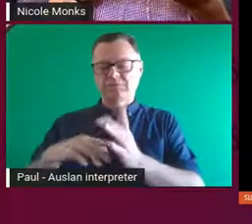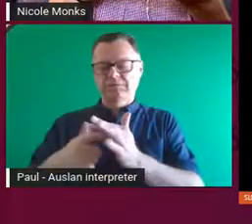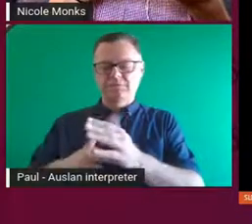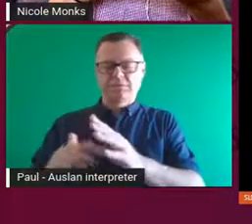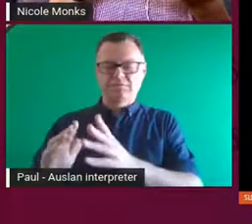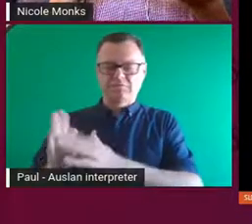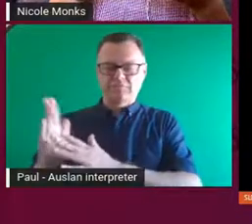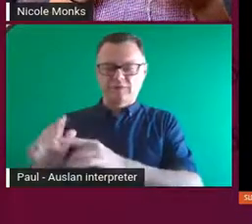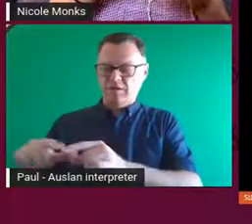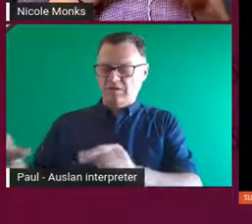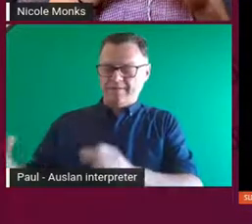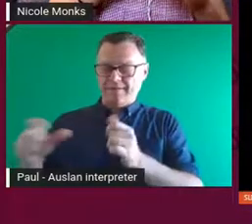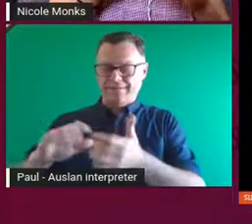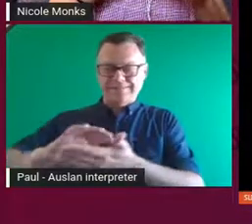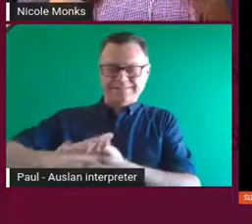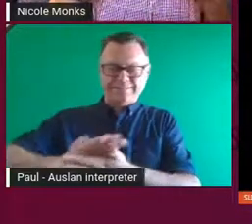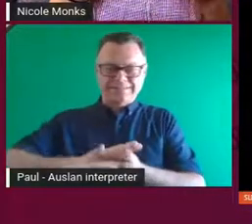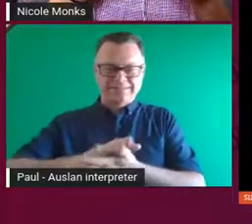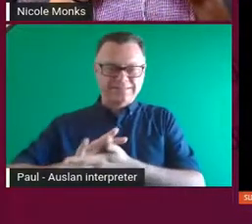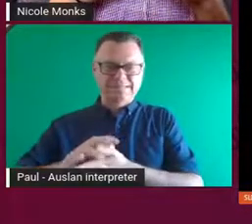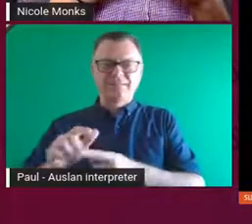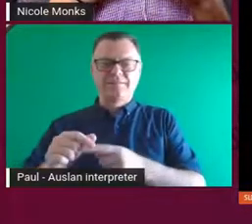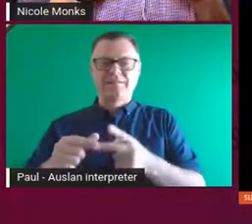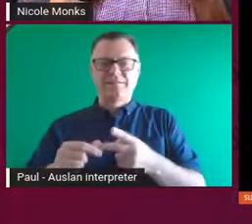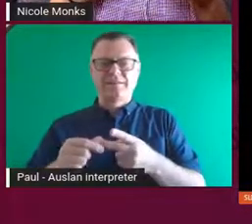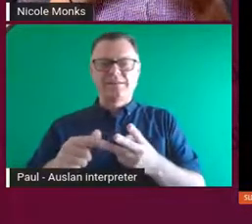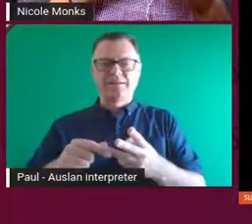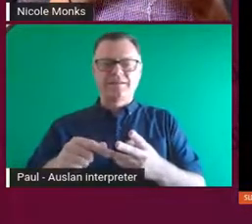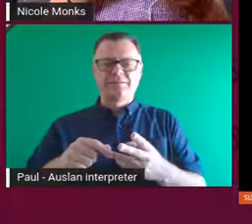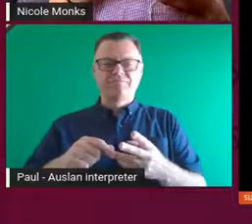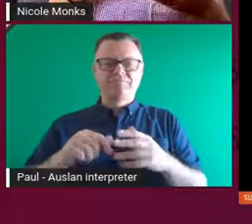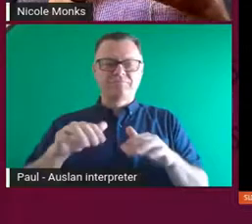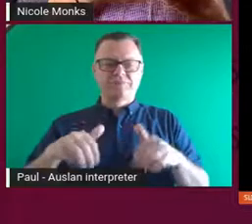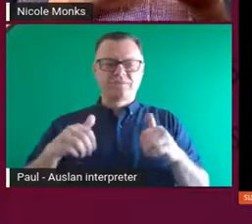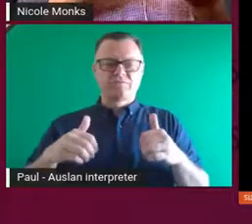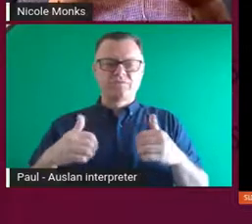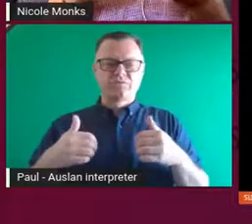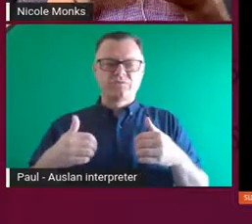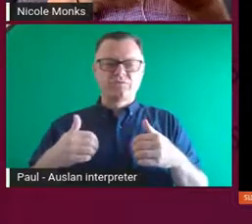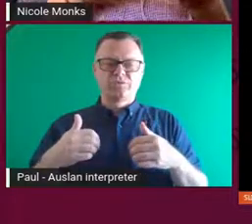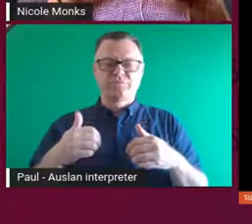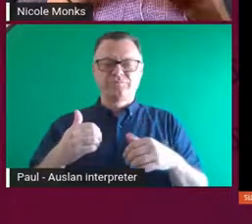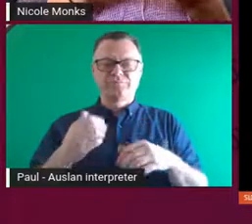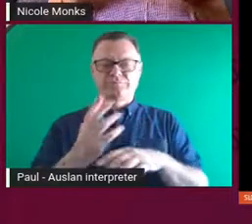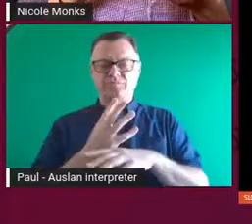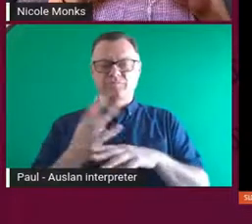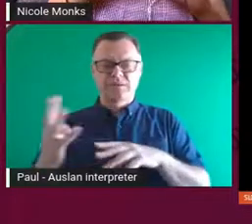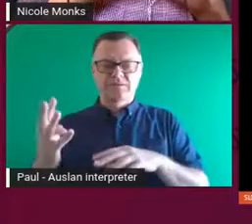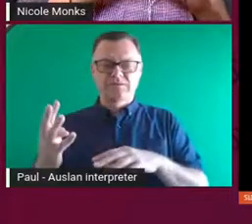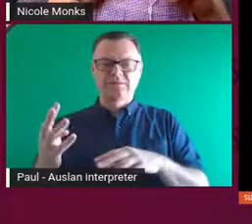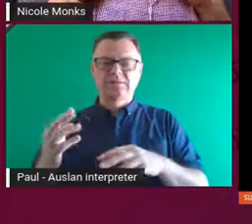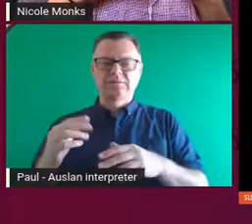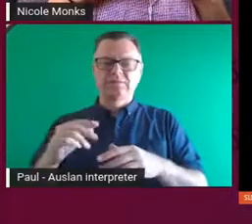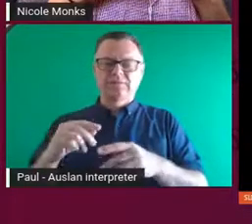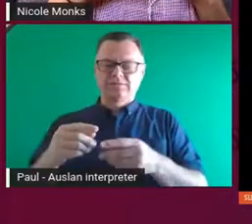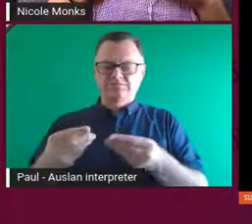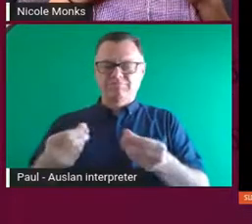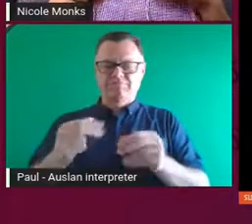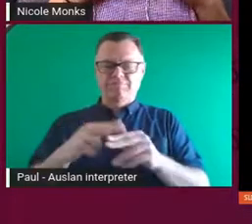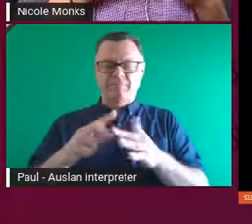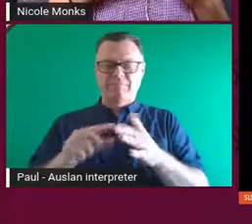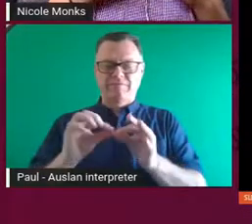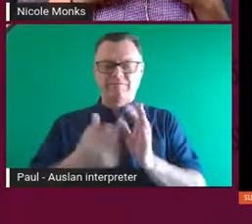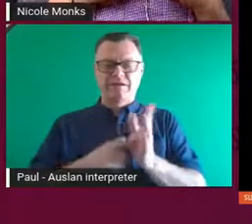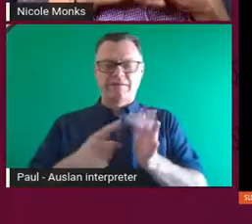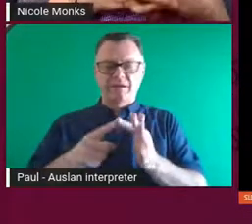scat, which is basically just like grass or it's just a fibre. So you grind those all down together and then mix it